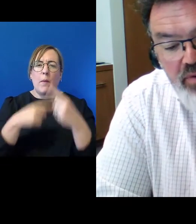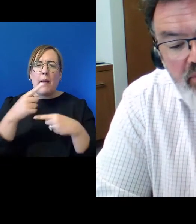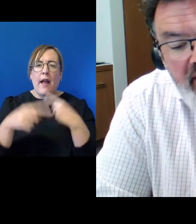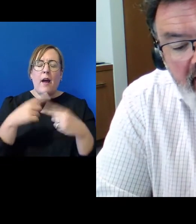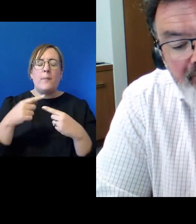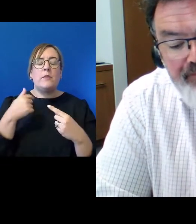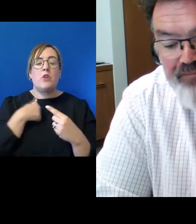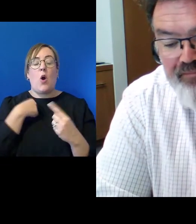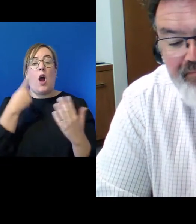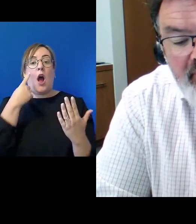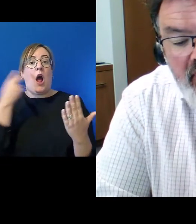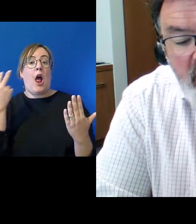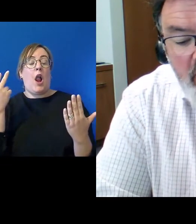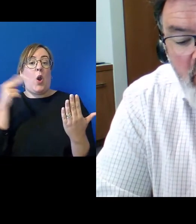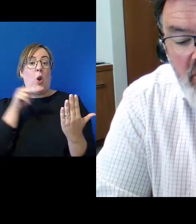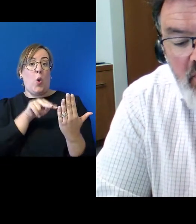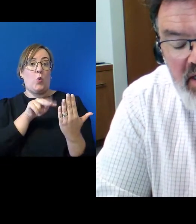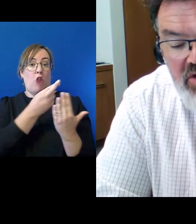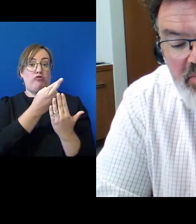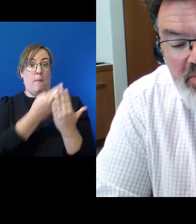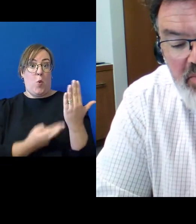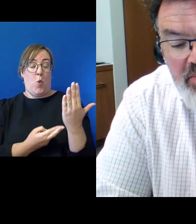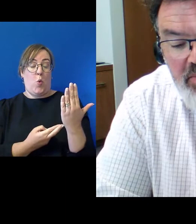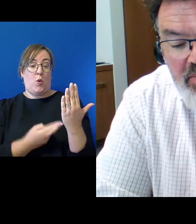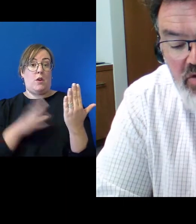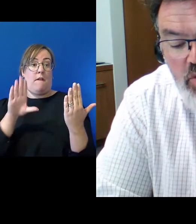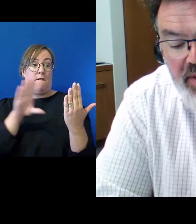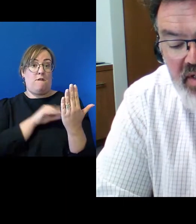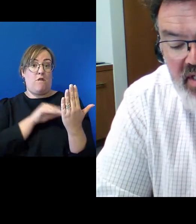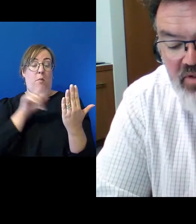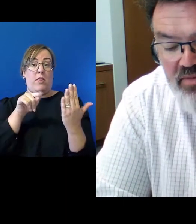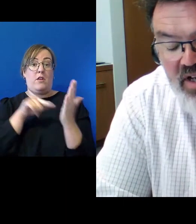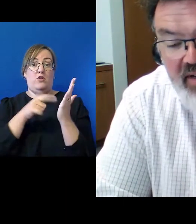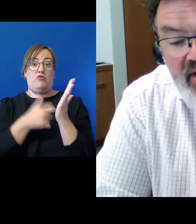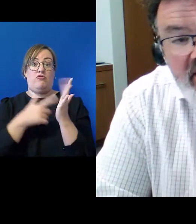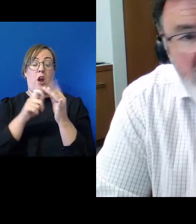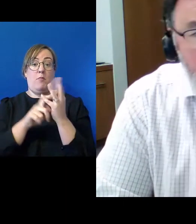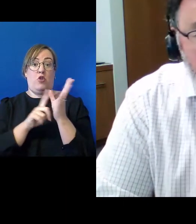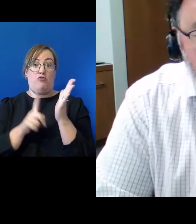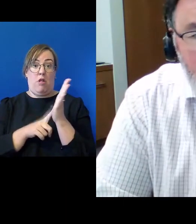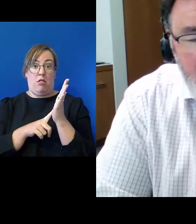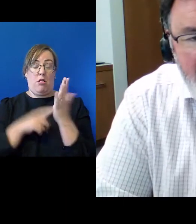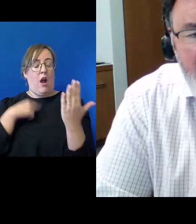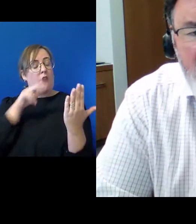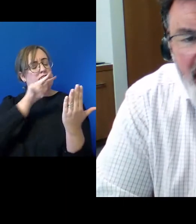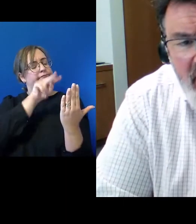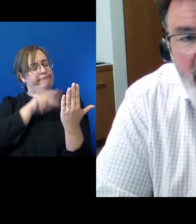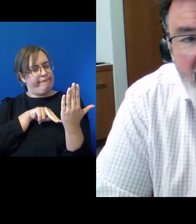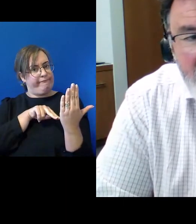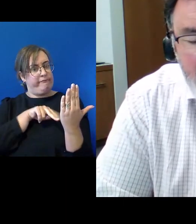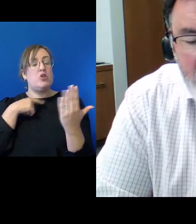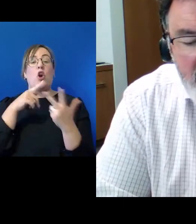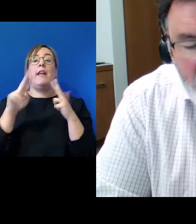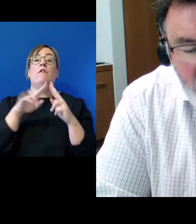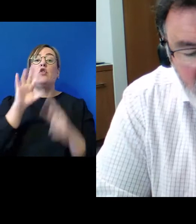through a report of the Waitangi Tribunal that I had something to do with that seemed to kind of articulate the things I wanted to say. So if you don't mind,